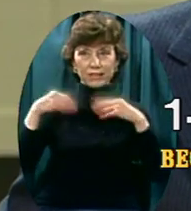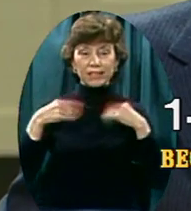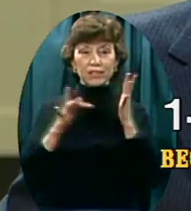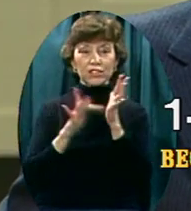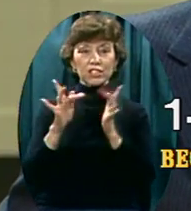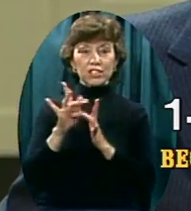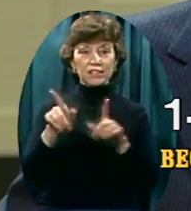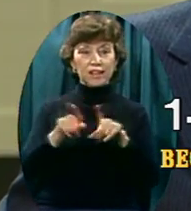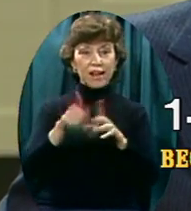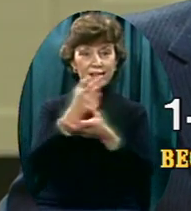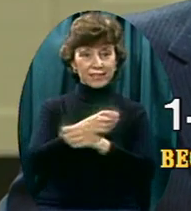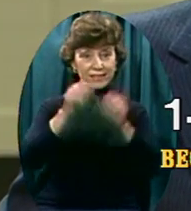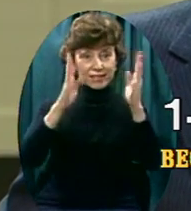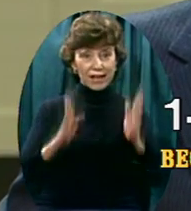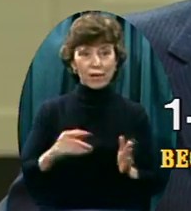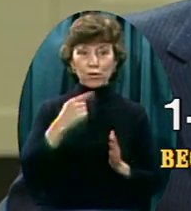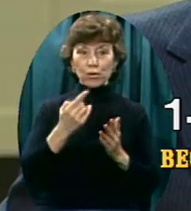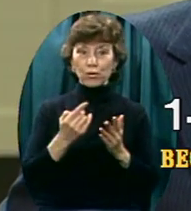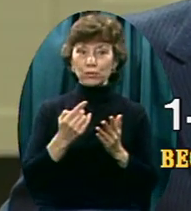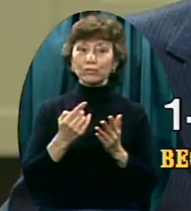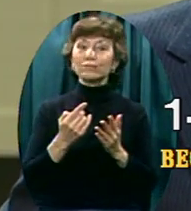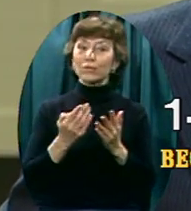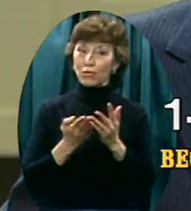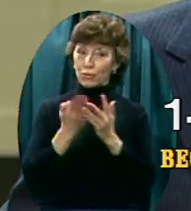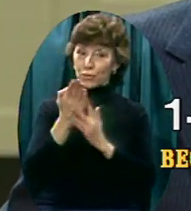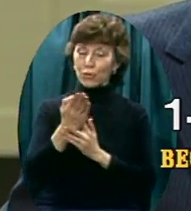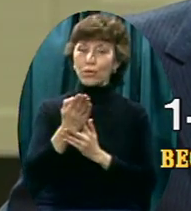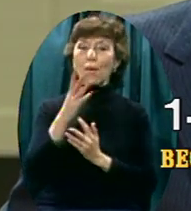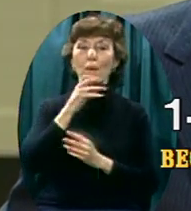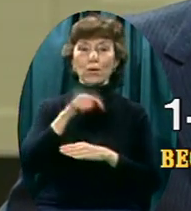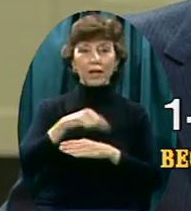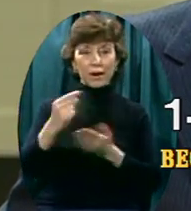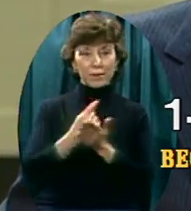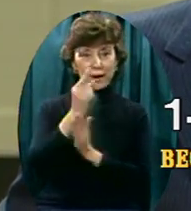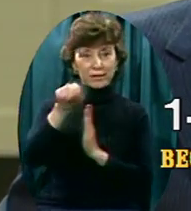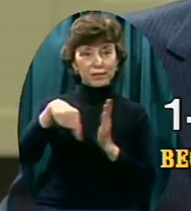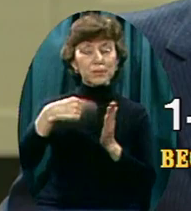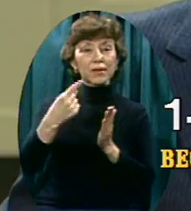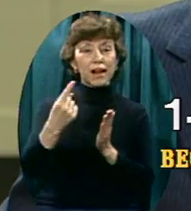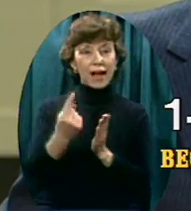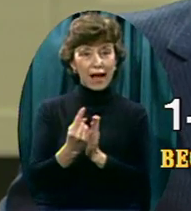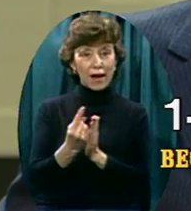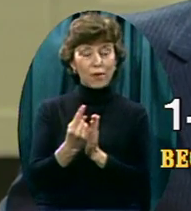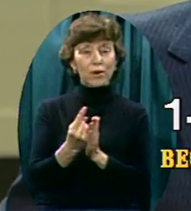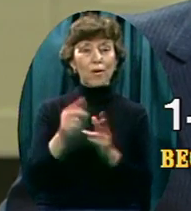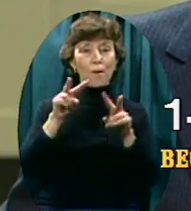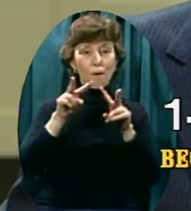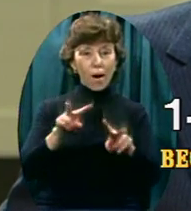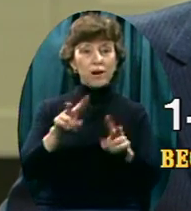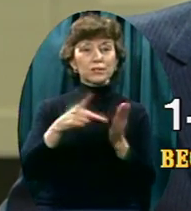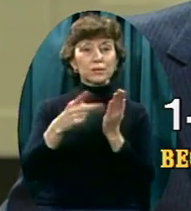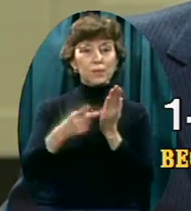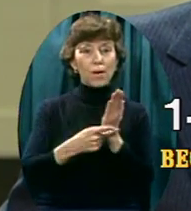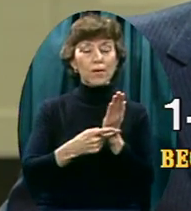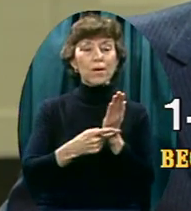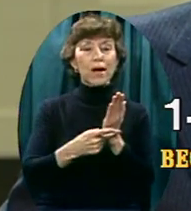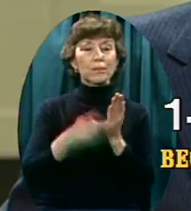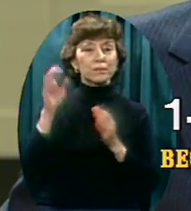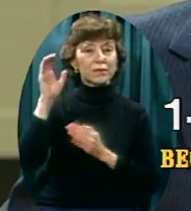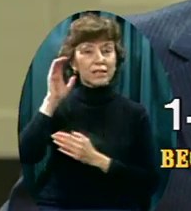Old Time Gospel Hour. Faith partners, humanly speaking, are those responsible. So remember, the faith partner study Bible,